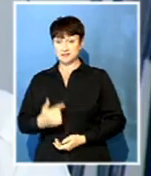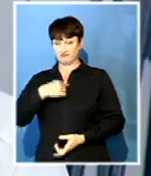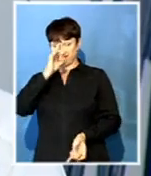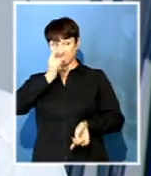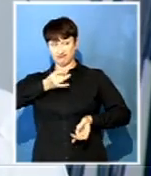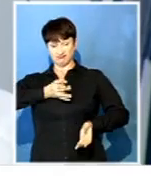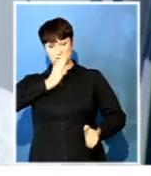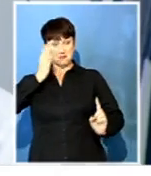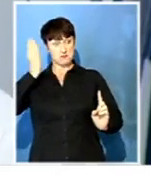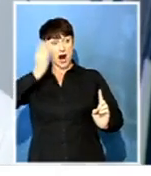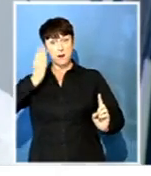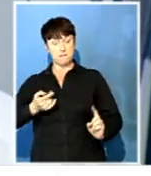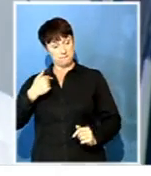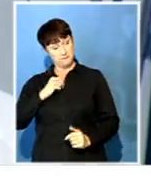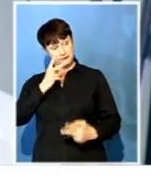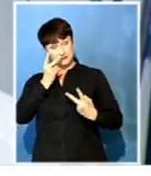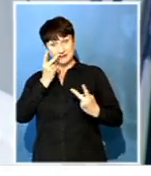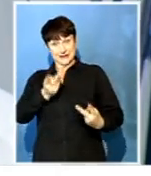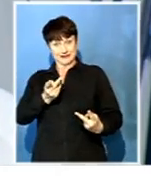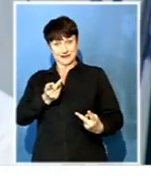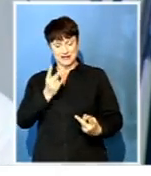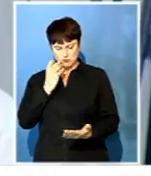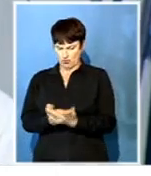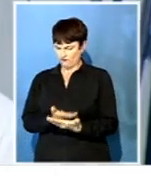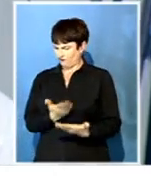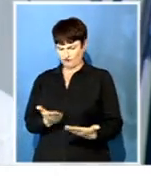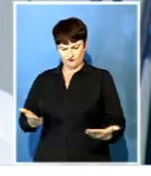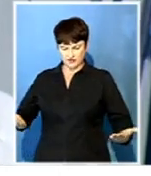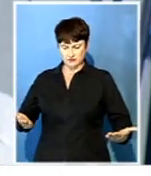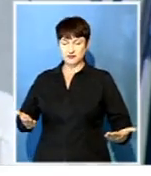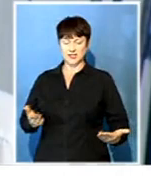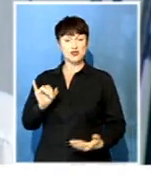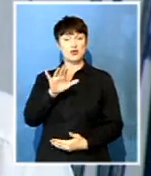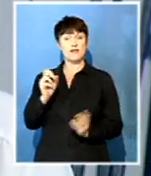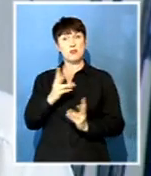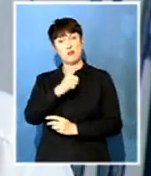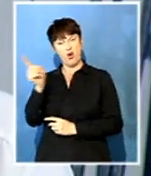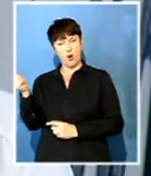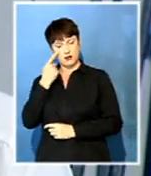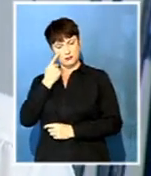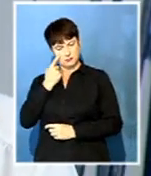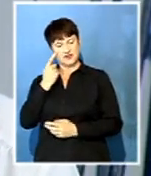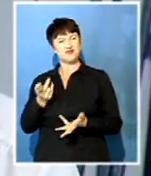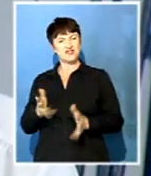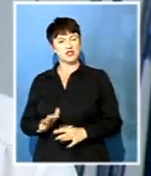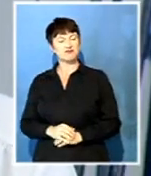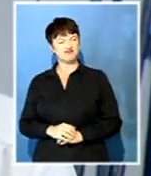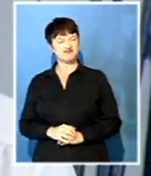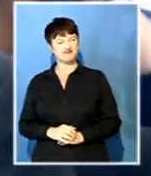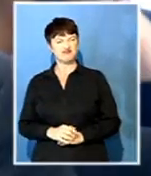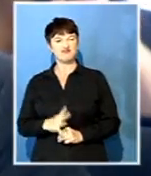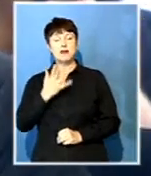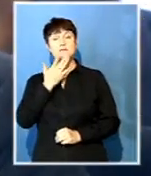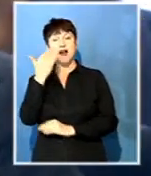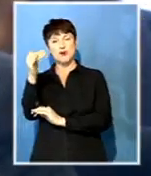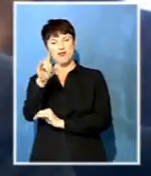to Danelle to say that with the evidence in front of me and with the evidence in front of all other South Africans, you are very much captured.